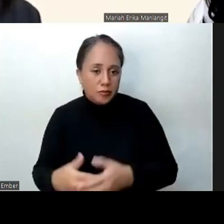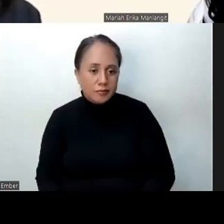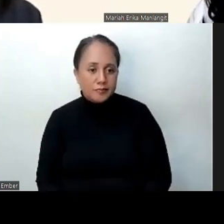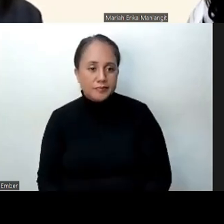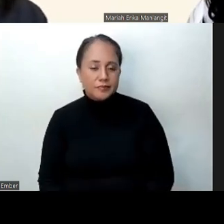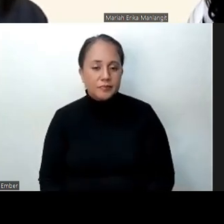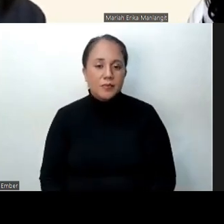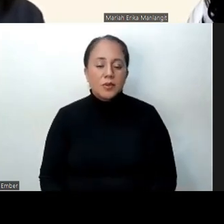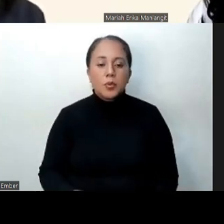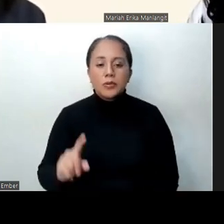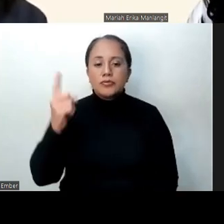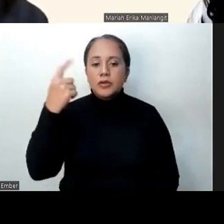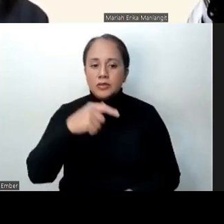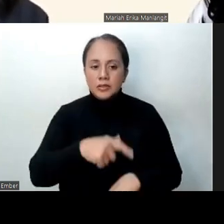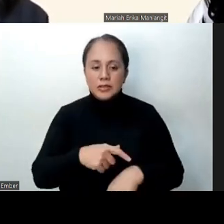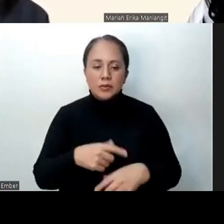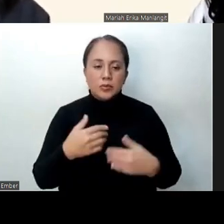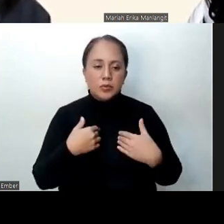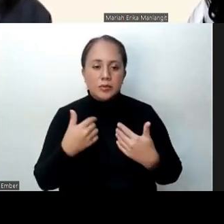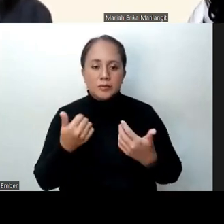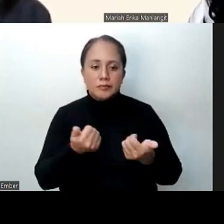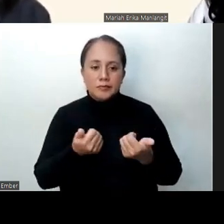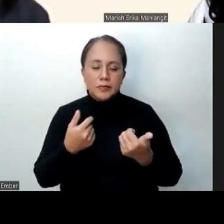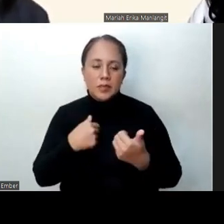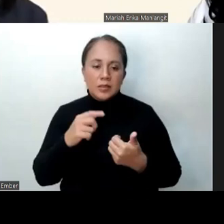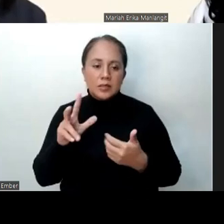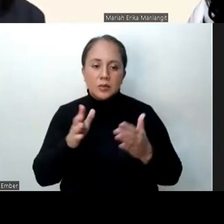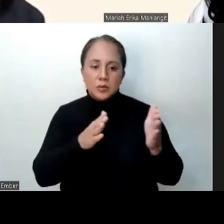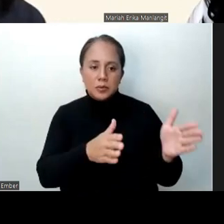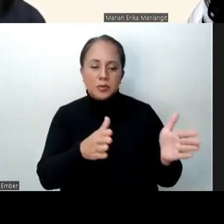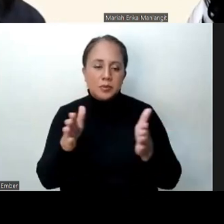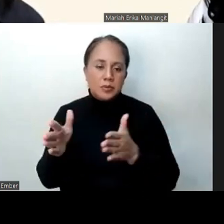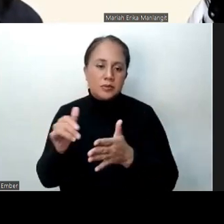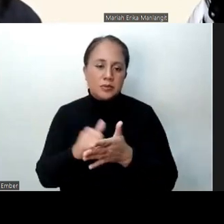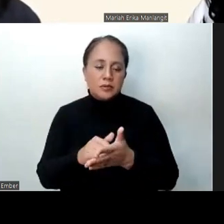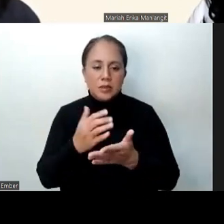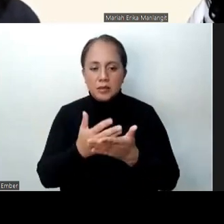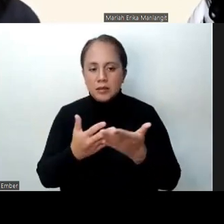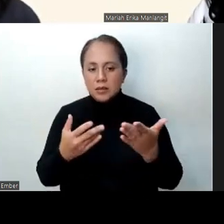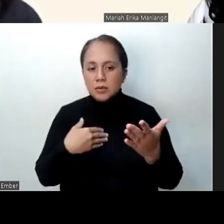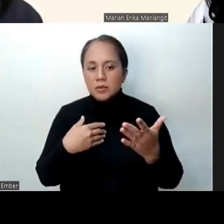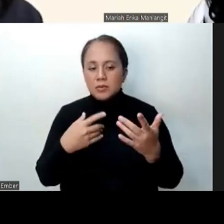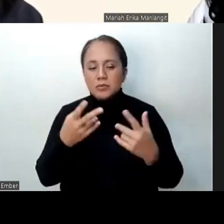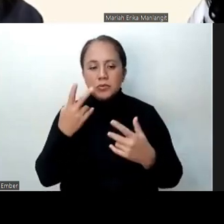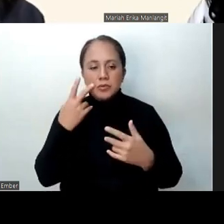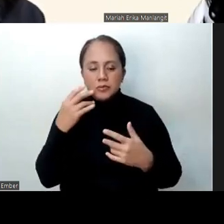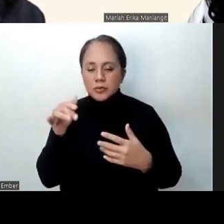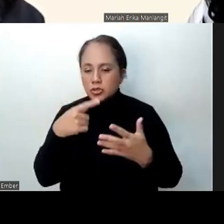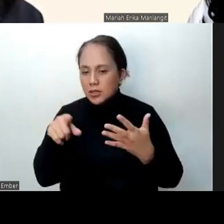Since this is the first time that we're going to administer the three modalities. So that's something that we will have to look into also.